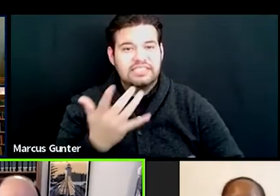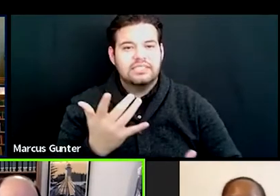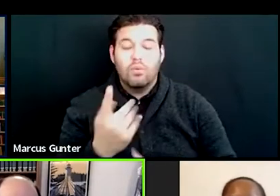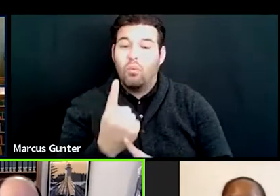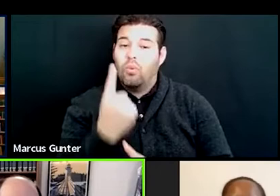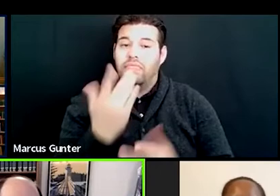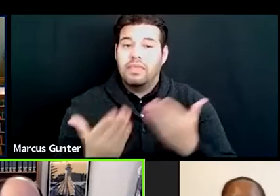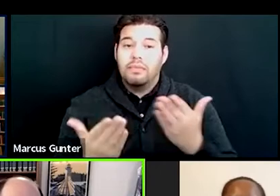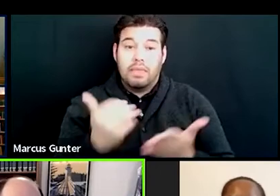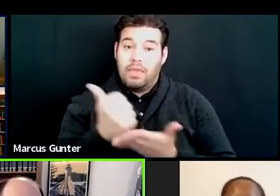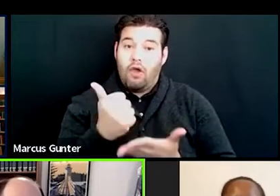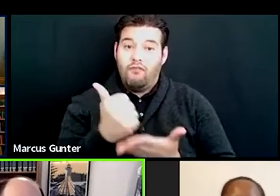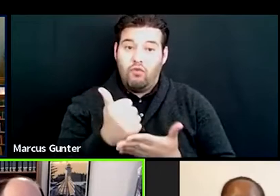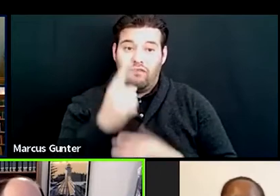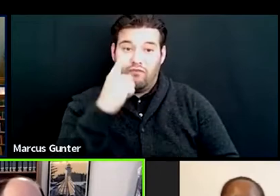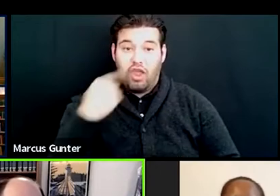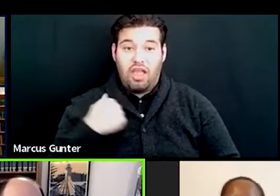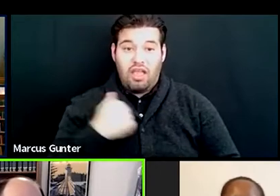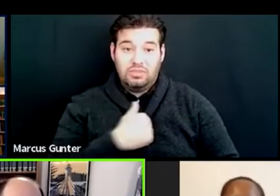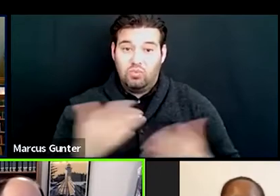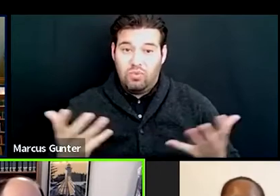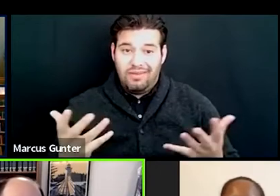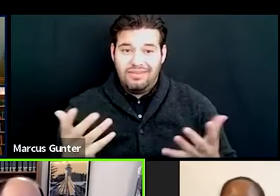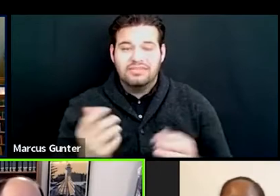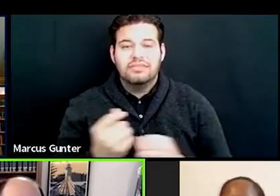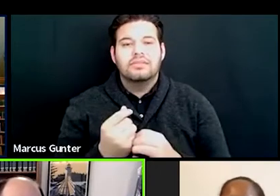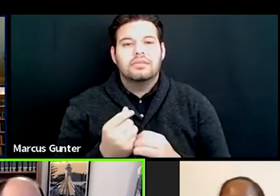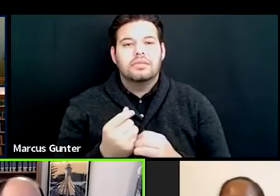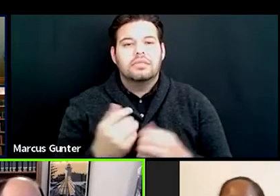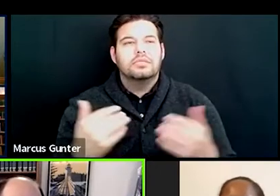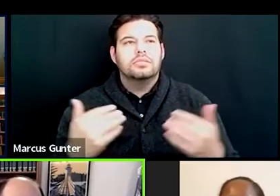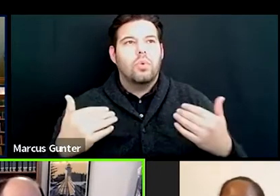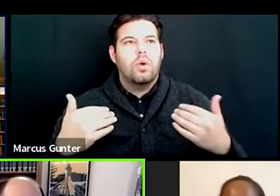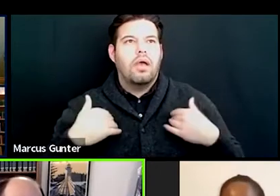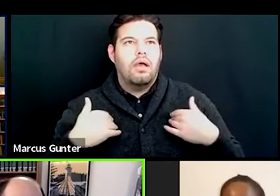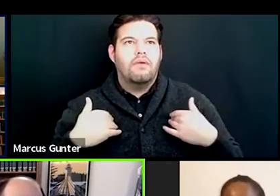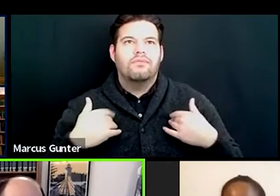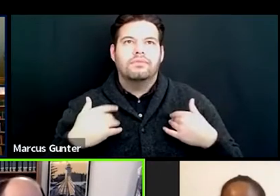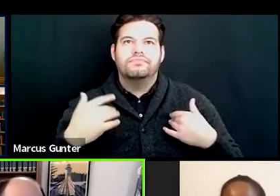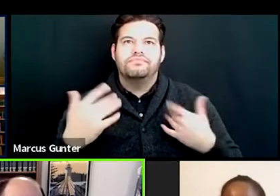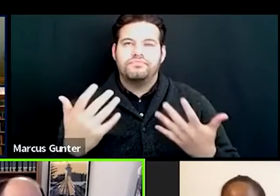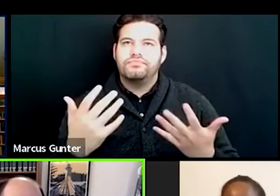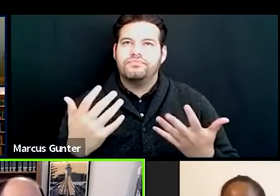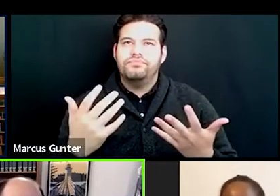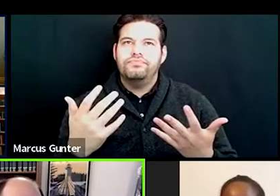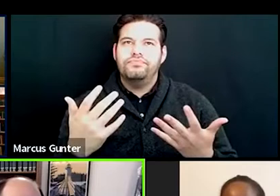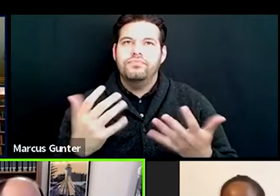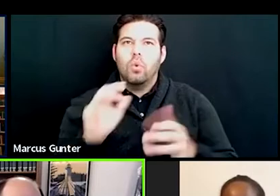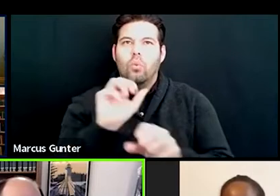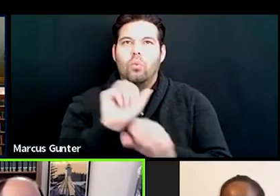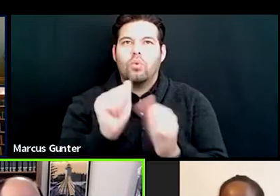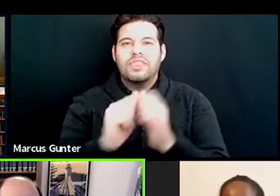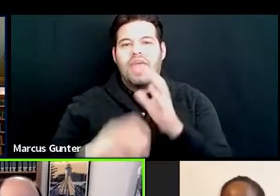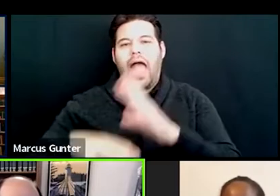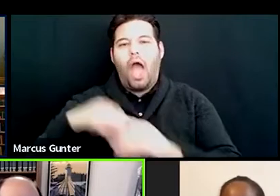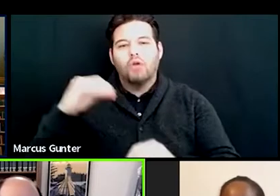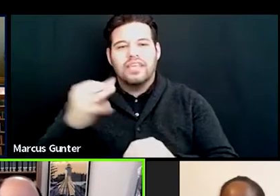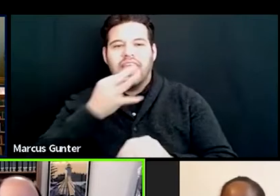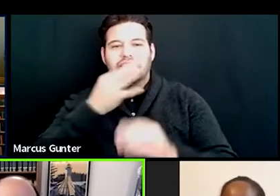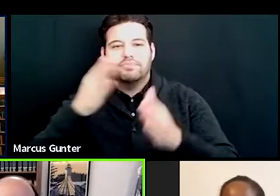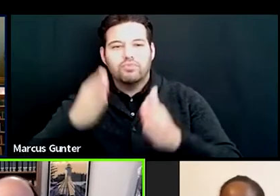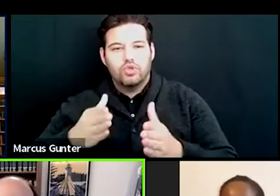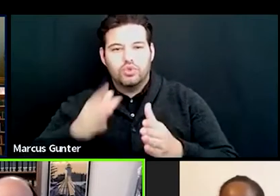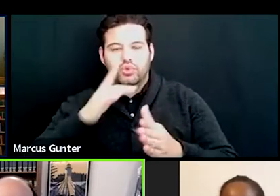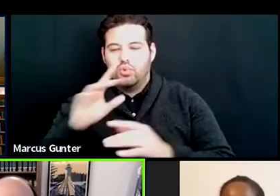be helpful for us is to get, um, is to, to work with an outside expert to get an audit